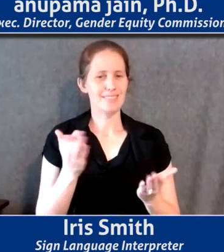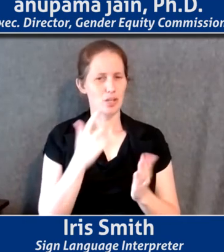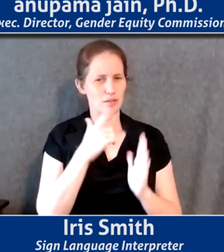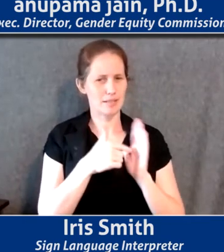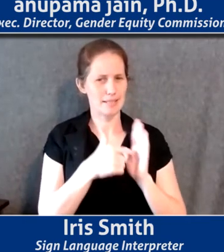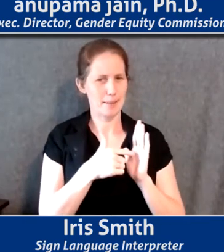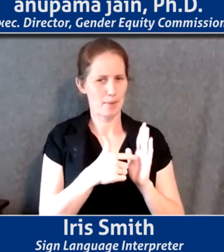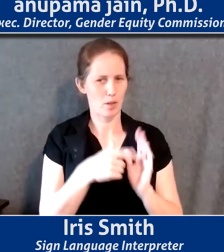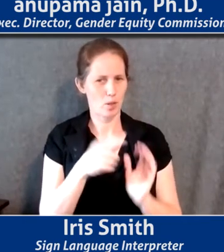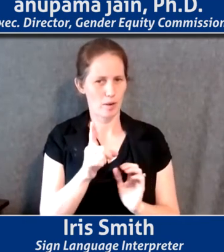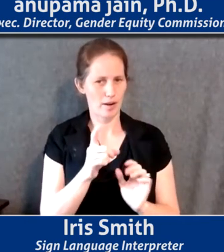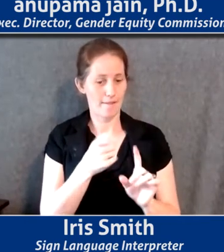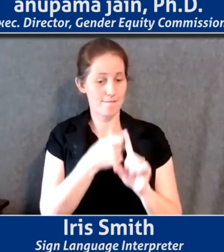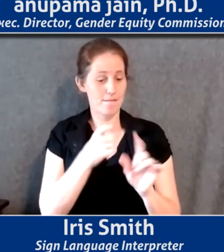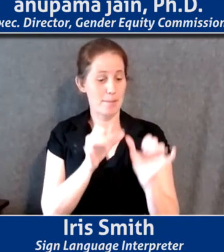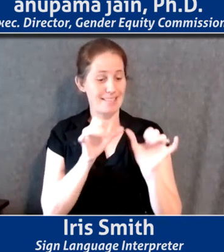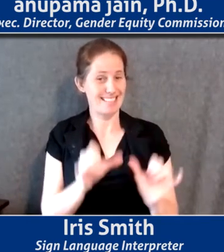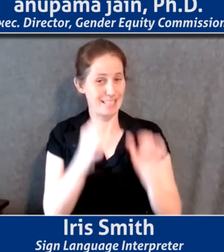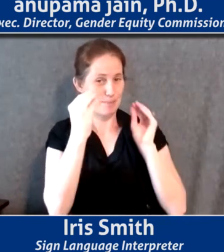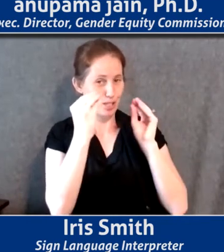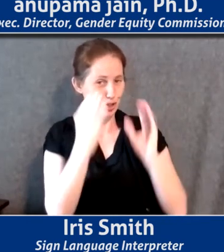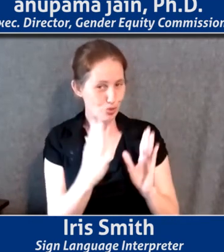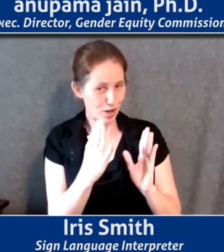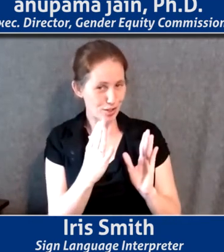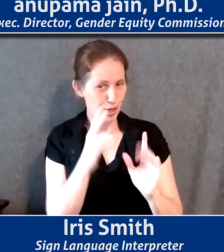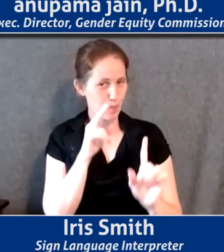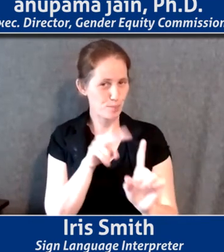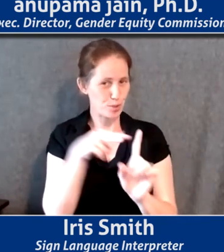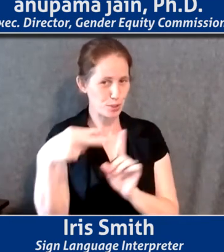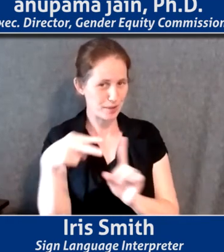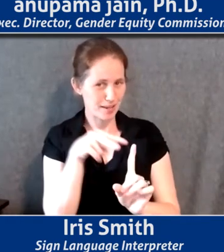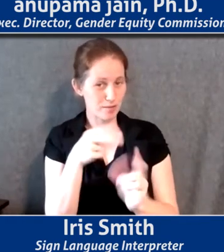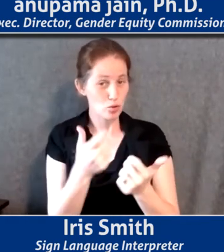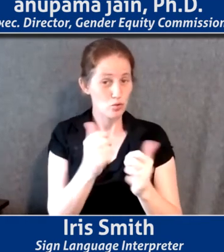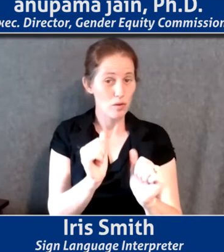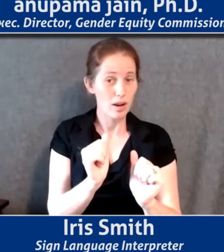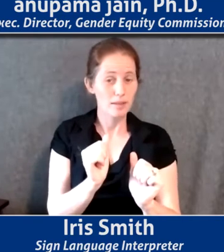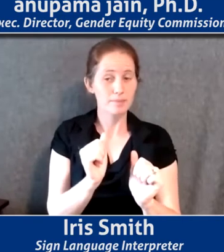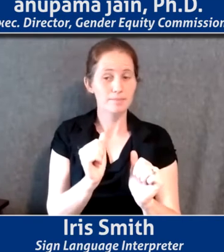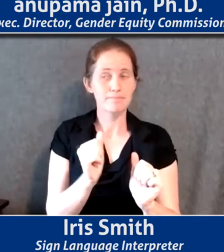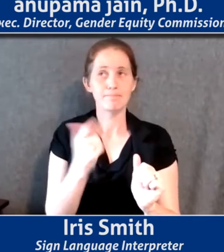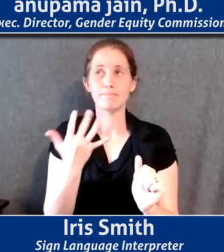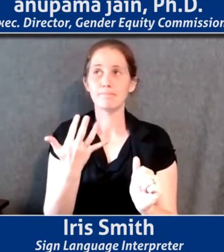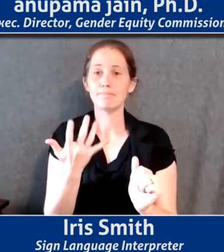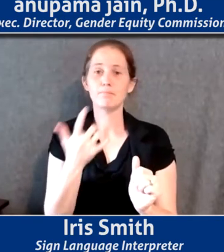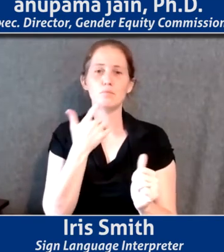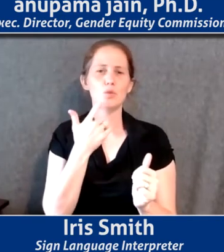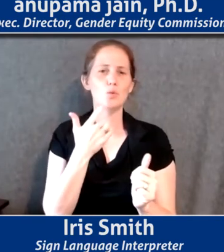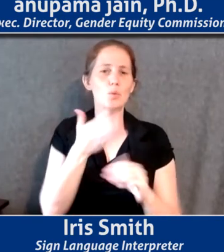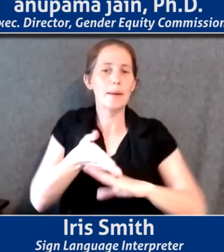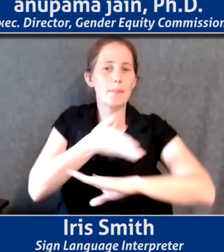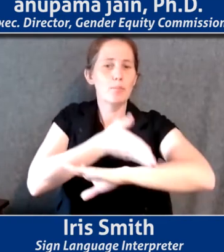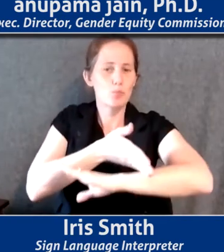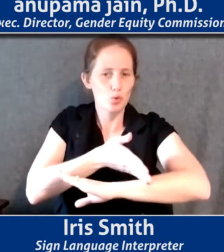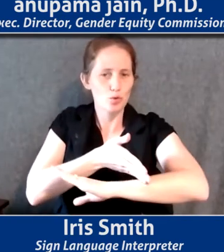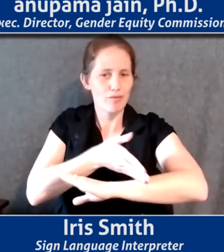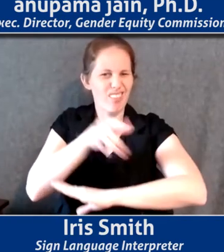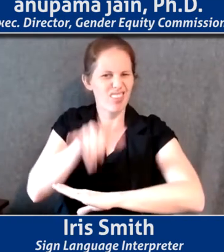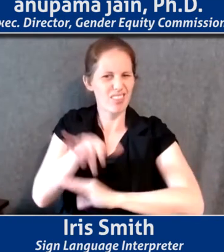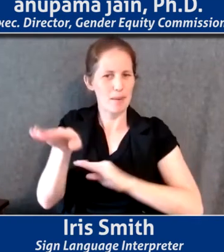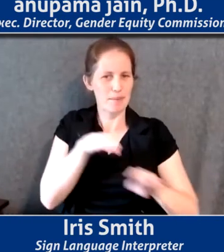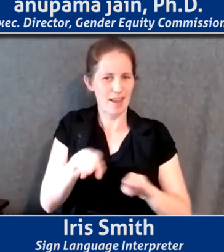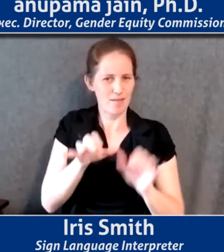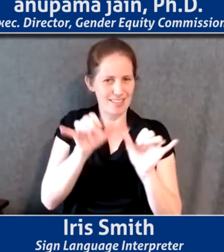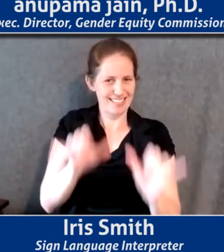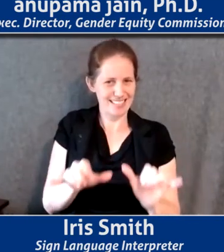of where from a systems and structures perspective, you're seeking to improve the behavior of those systems